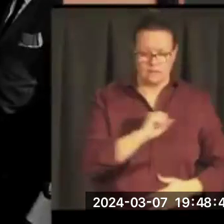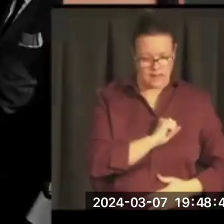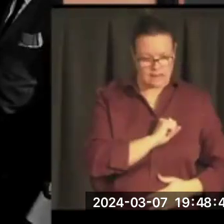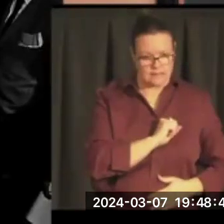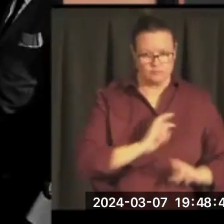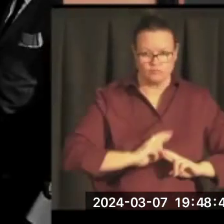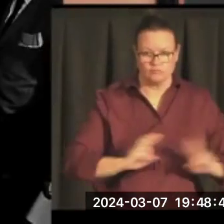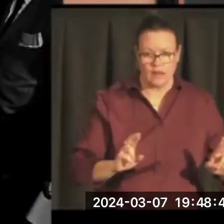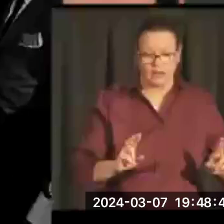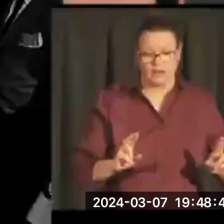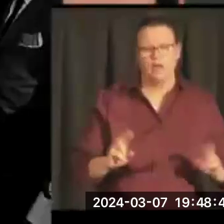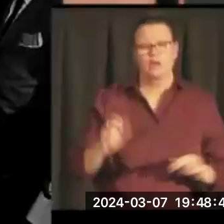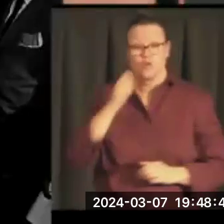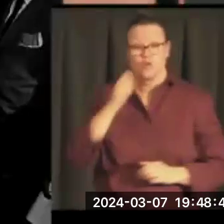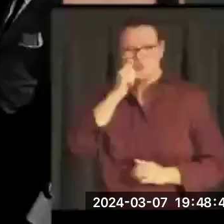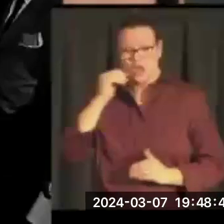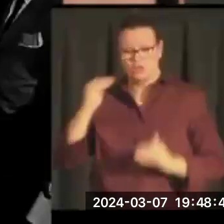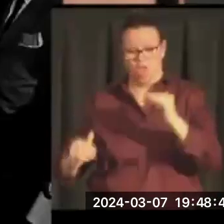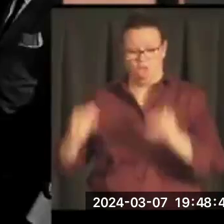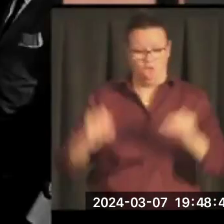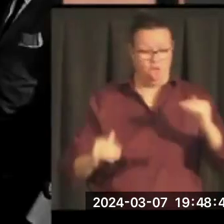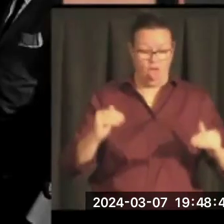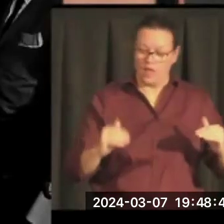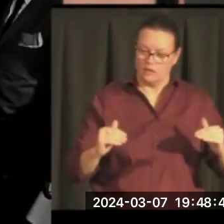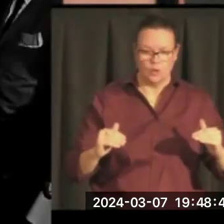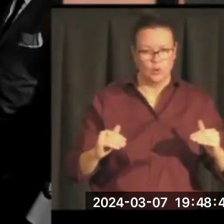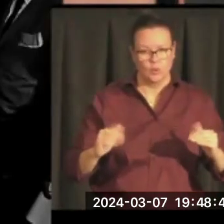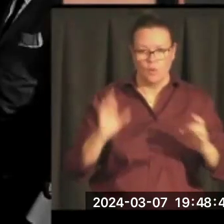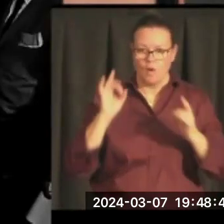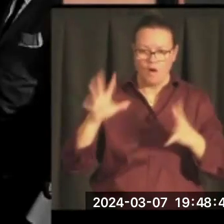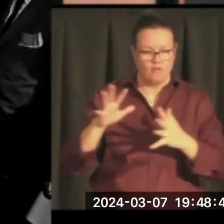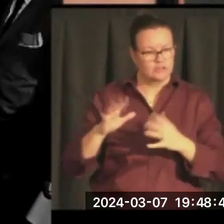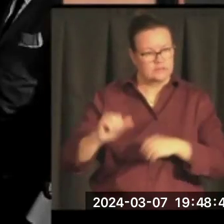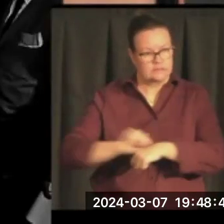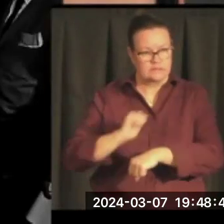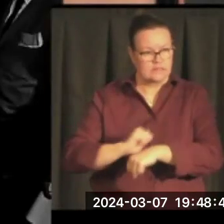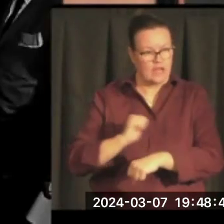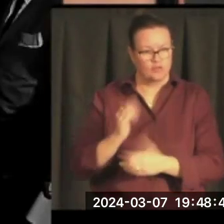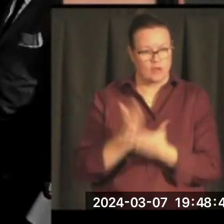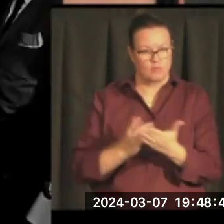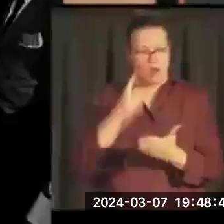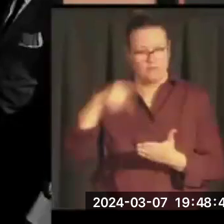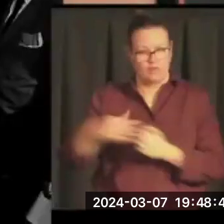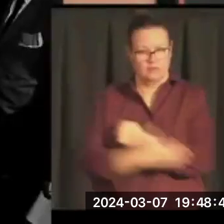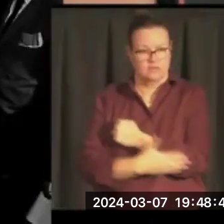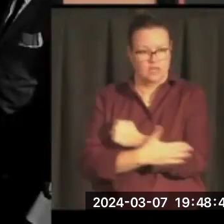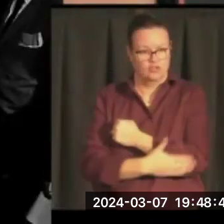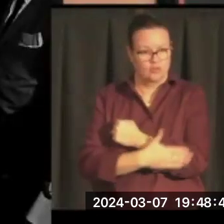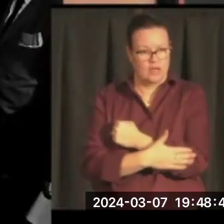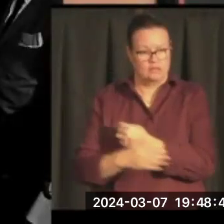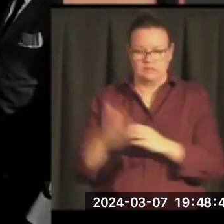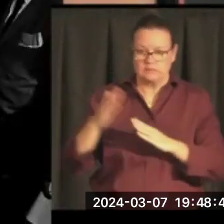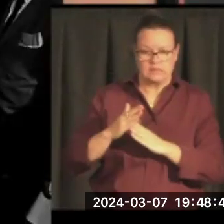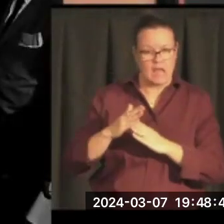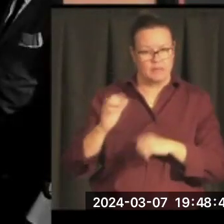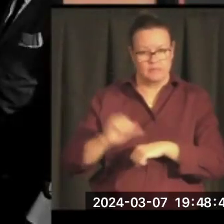Racial inequalities are among the oldest and most dangerous faults of the structure of this nation. What we do here